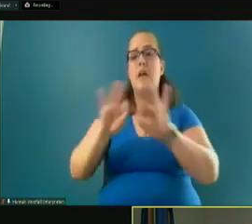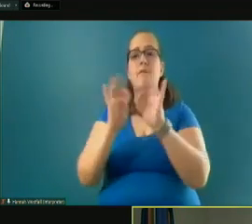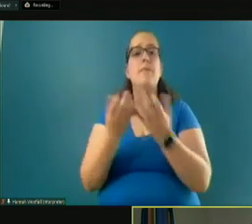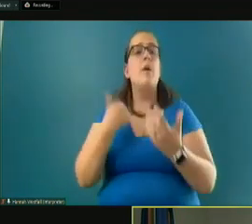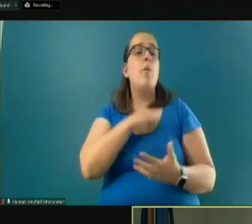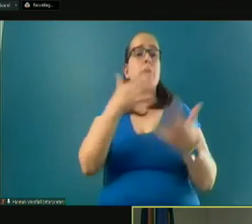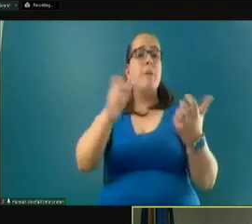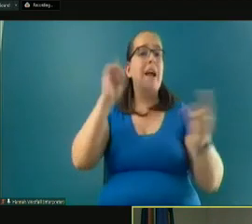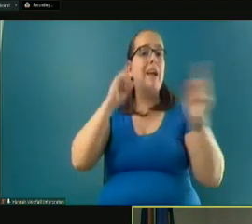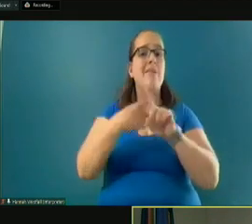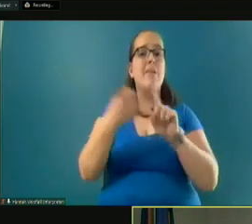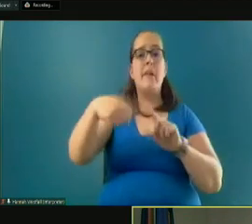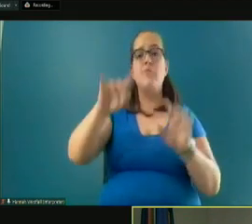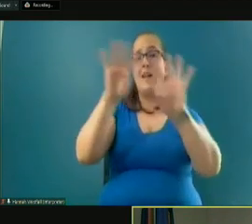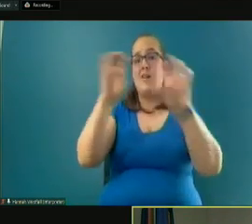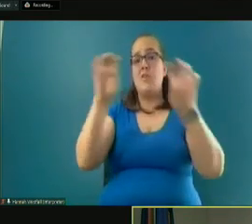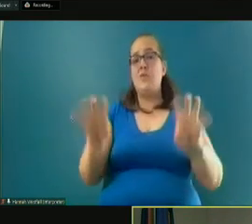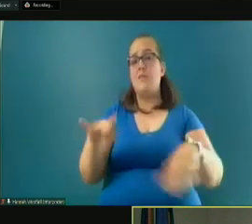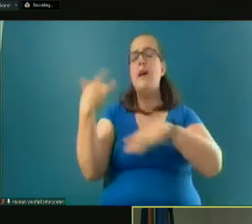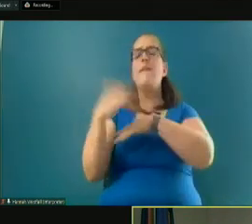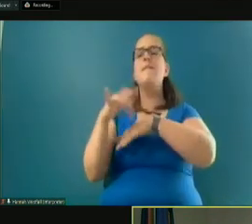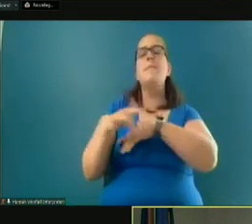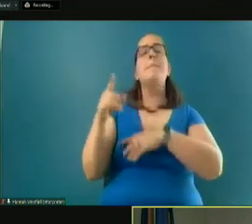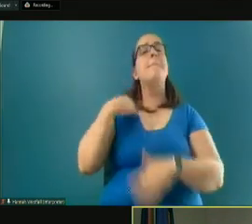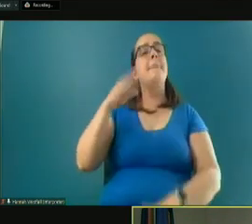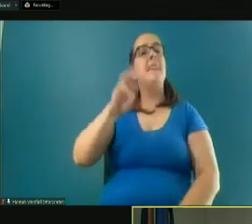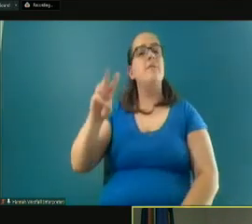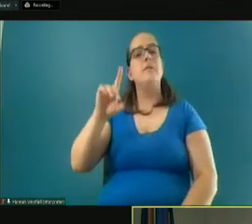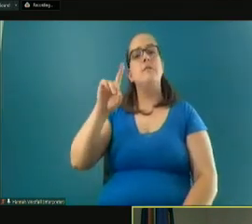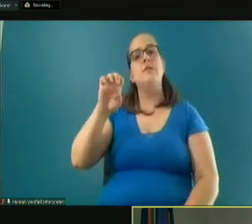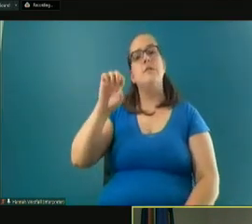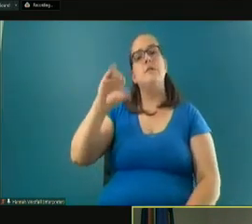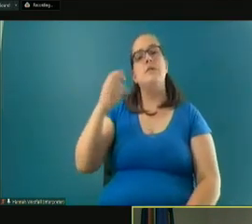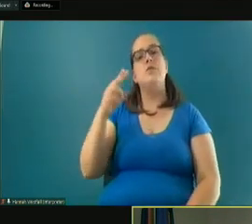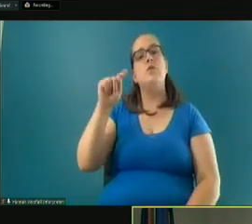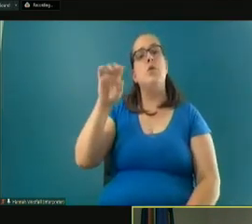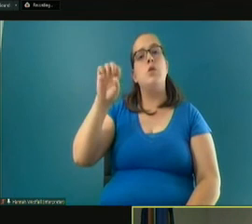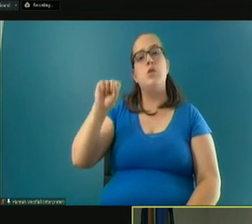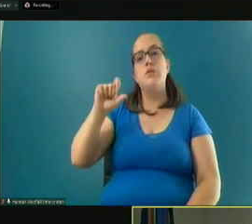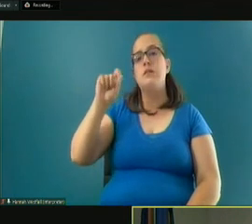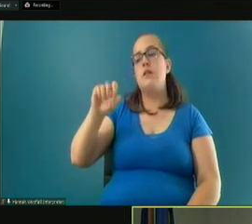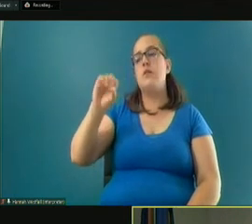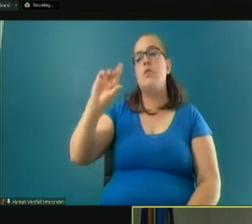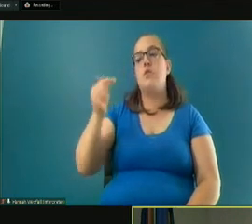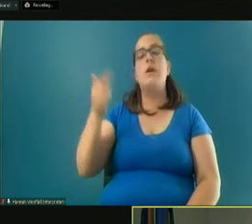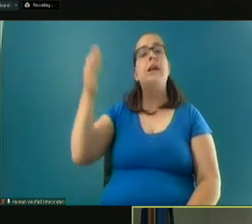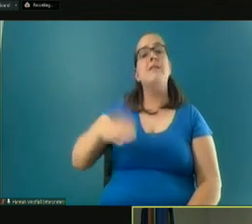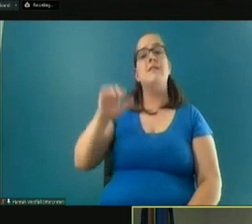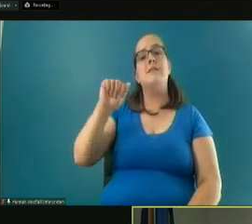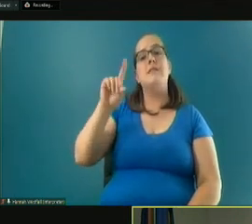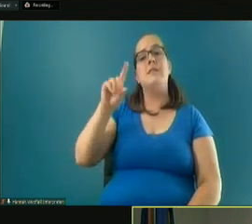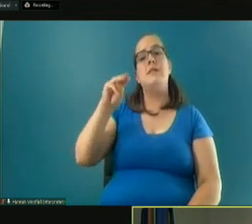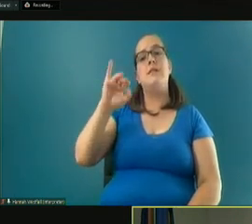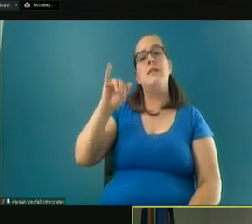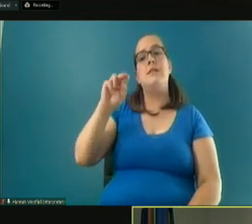hear from you. A survey is available. There's a website, deschutes.org slash administrator. There's a link to